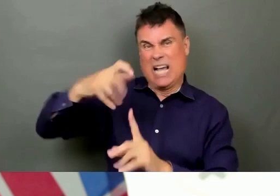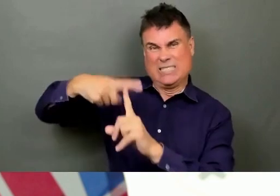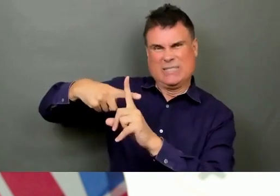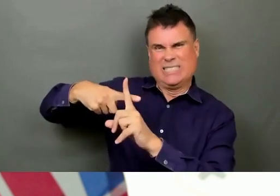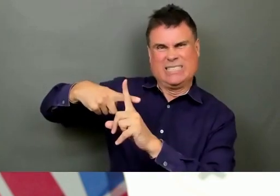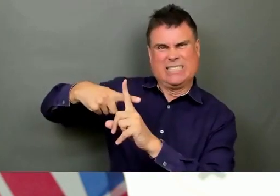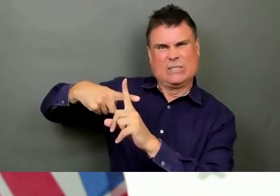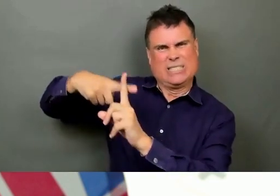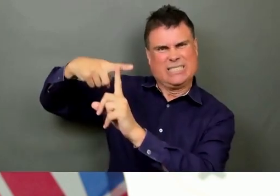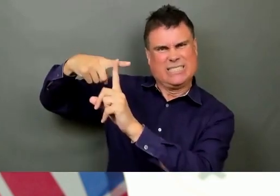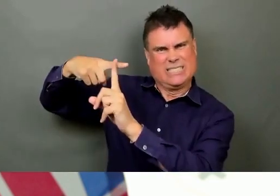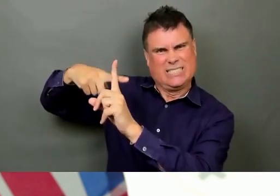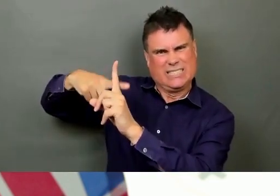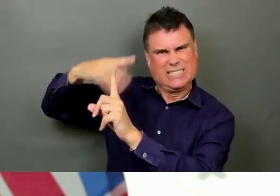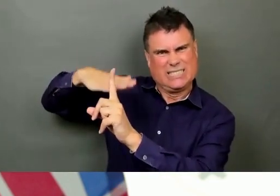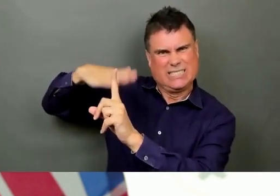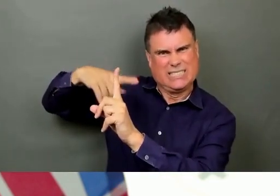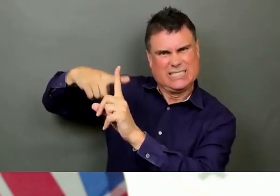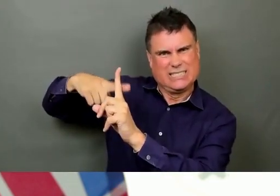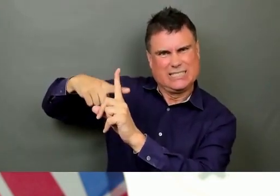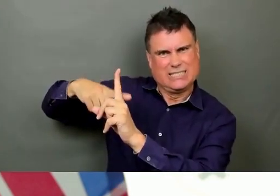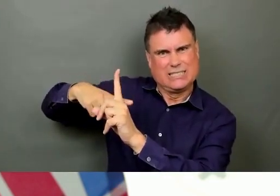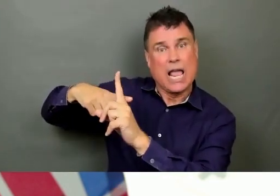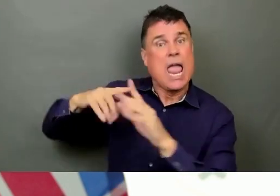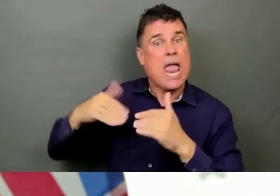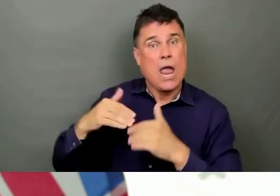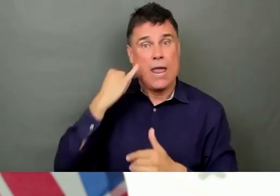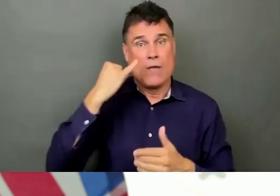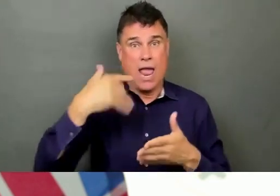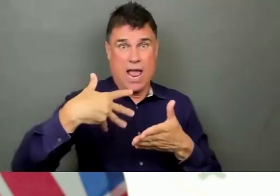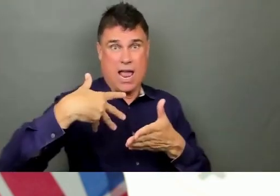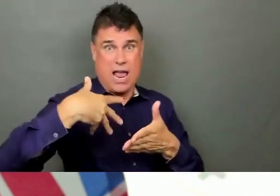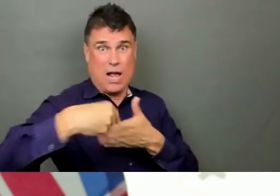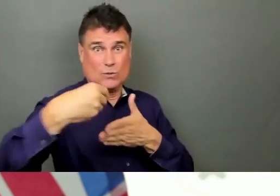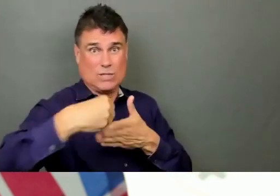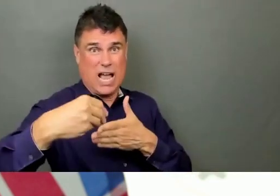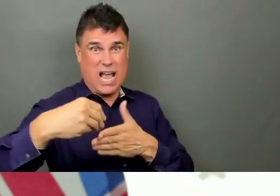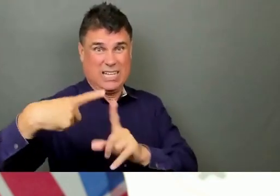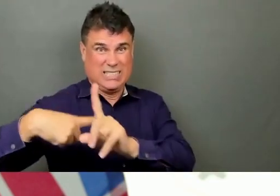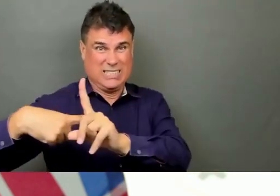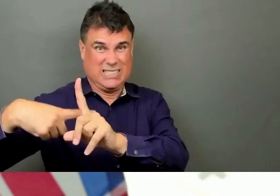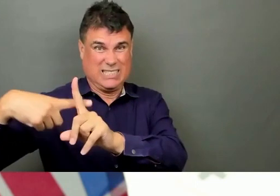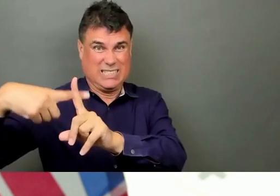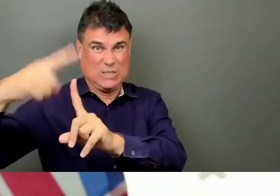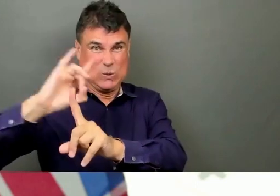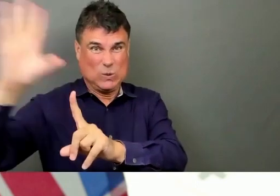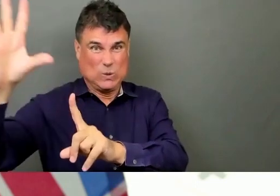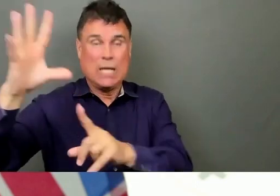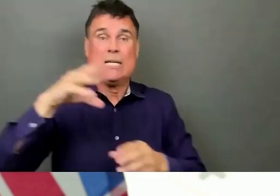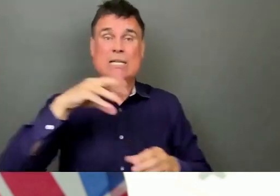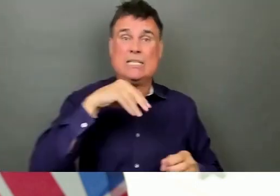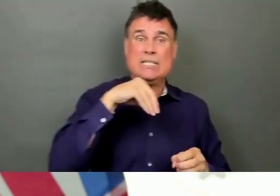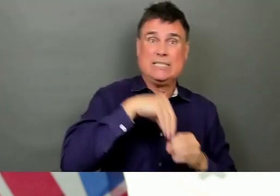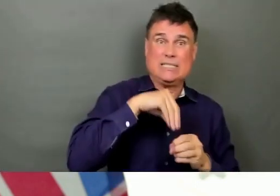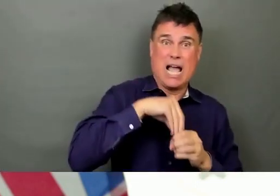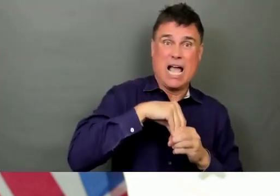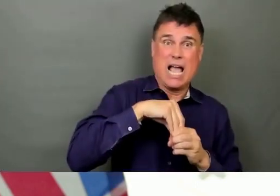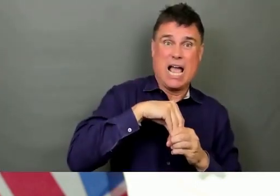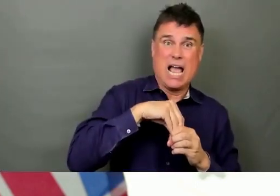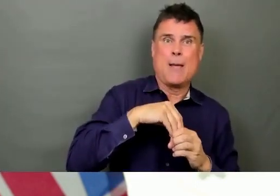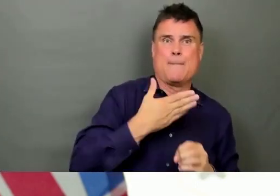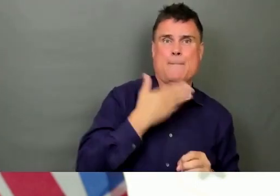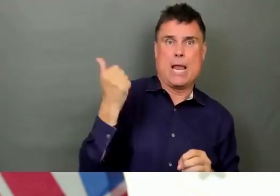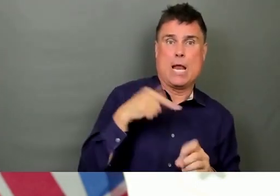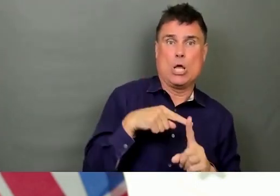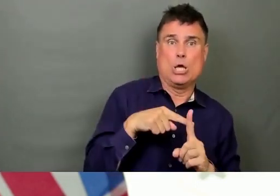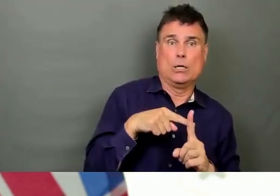hotter outside than it is indoors, you should be shutting your windows, pulling those blinds, and trapping the cooler air that's indoors